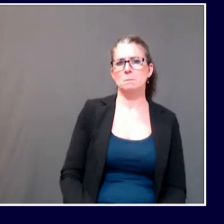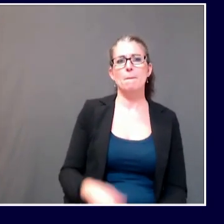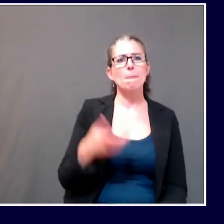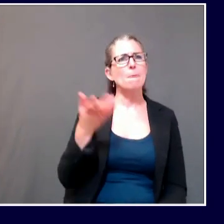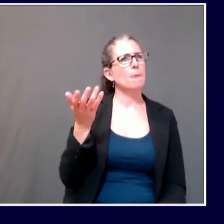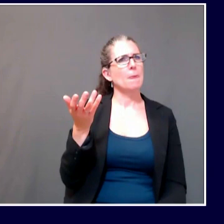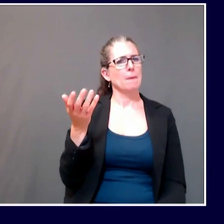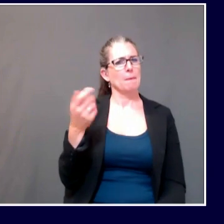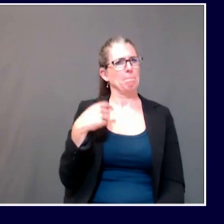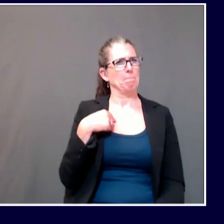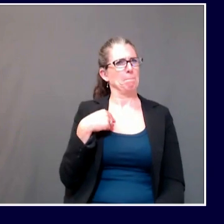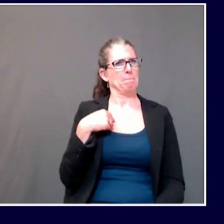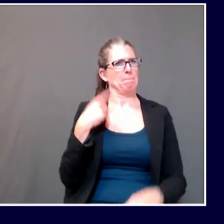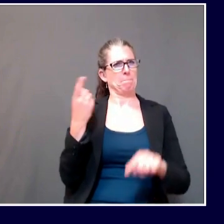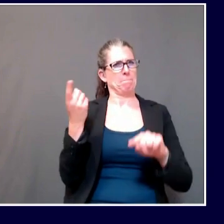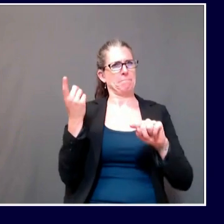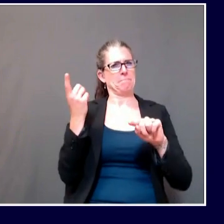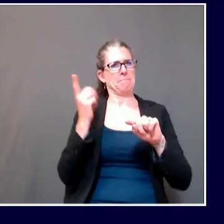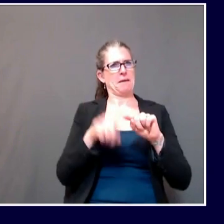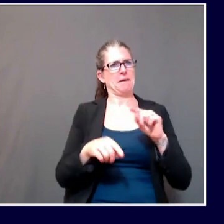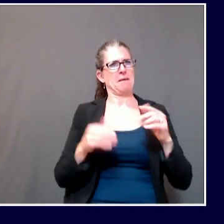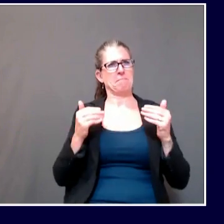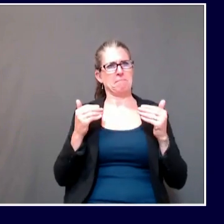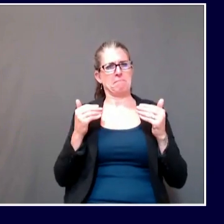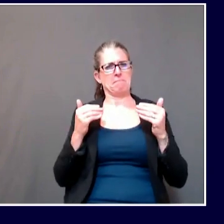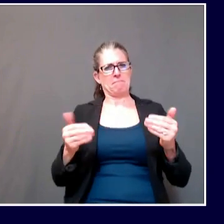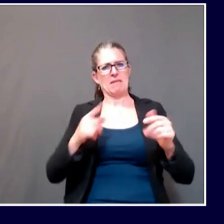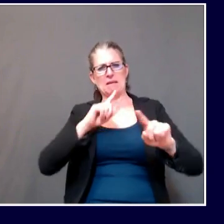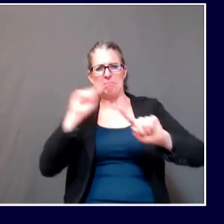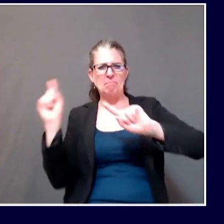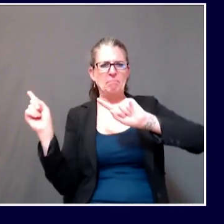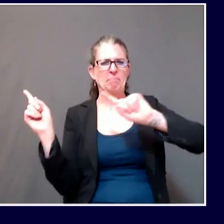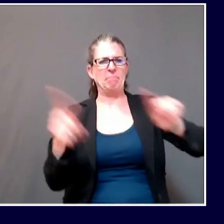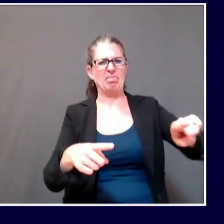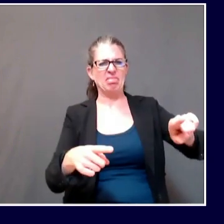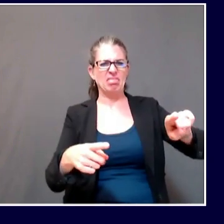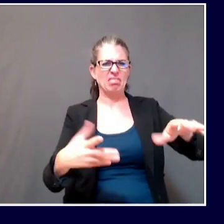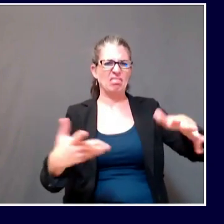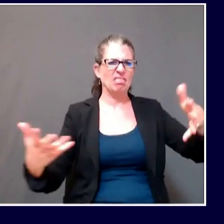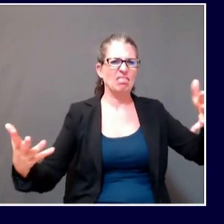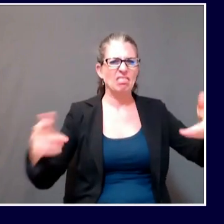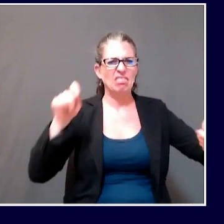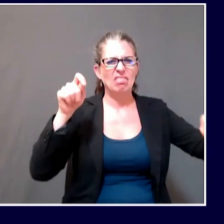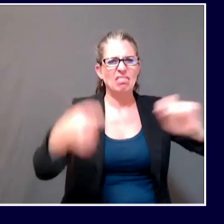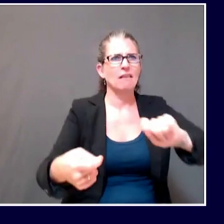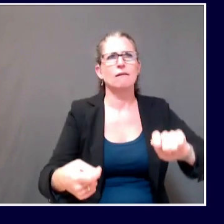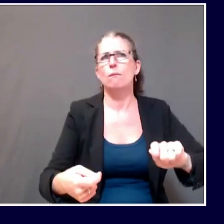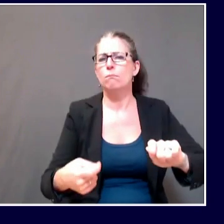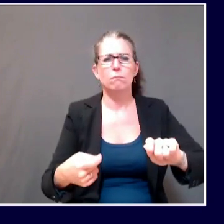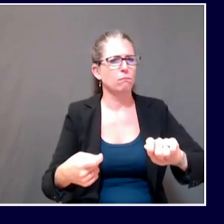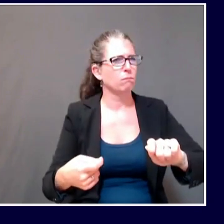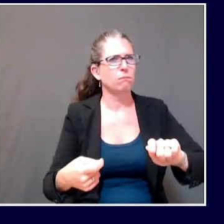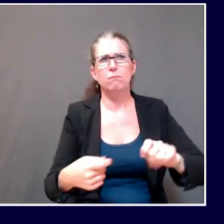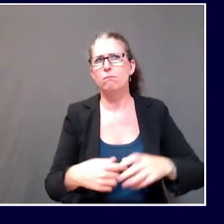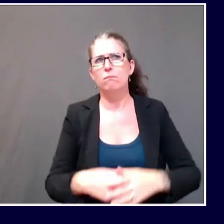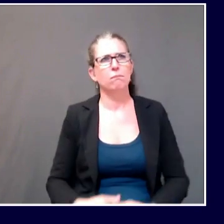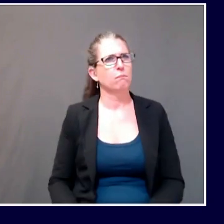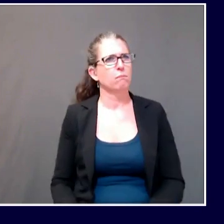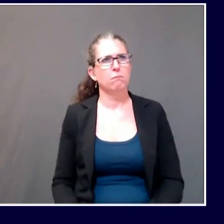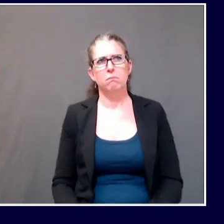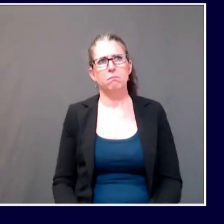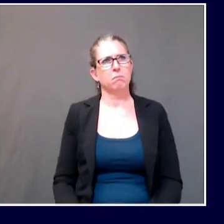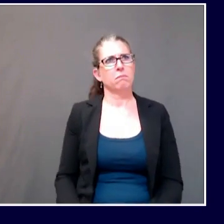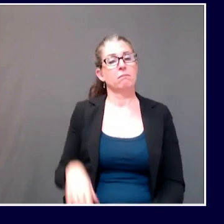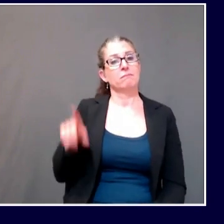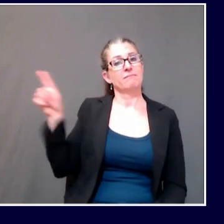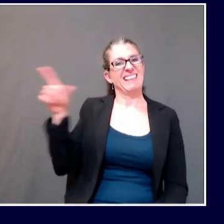legislature. If those come up in January or beyond, I'll certainly read them carefully and hope to understand them